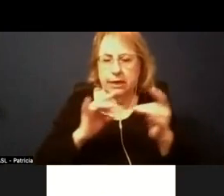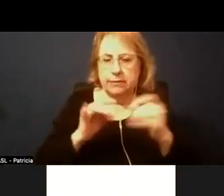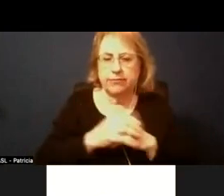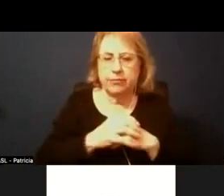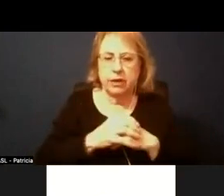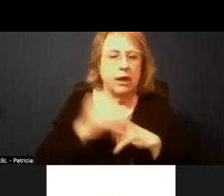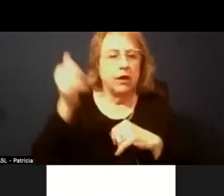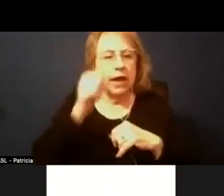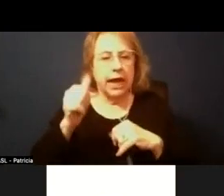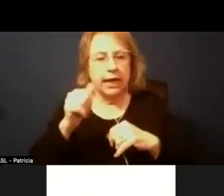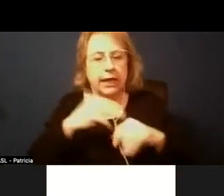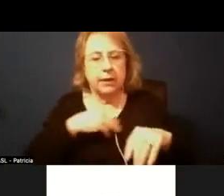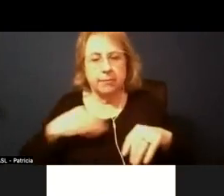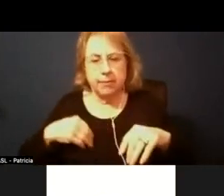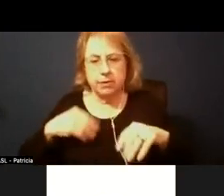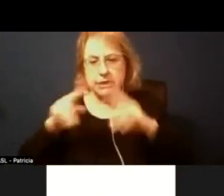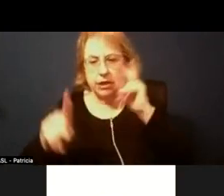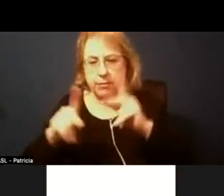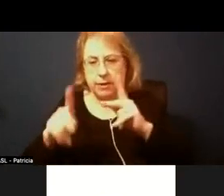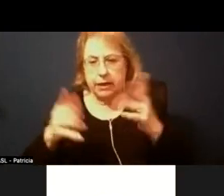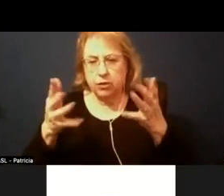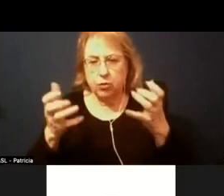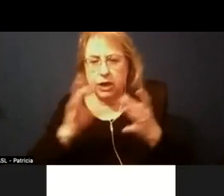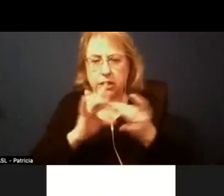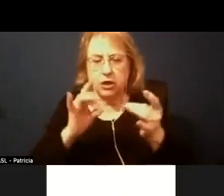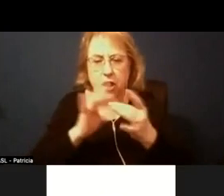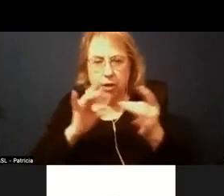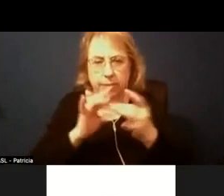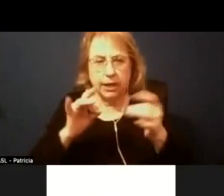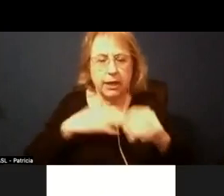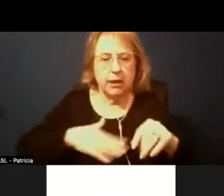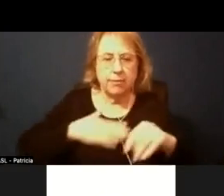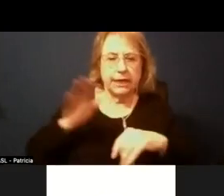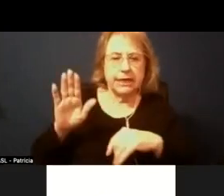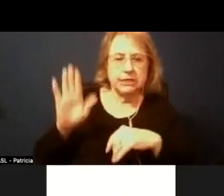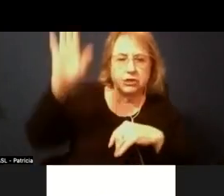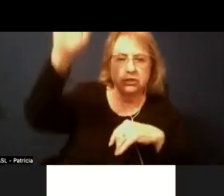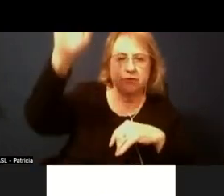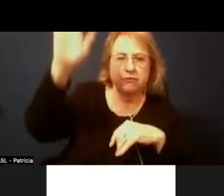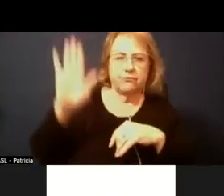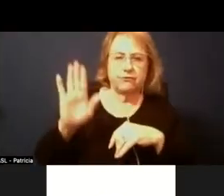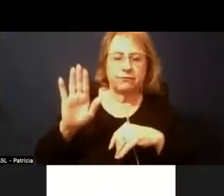if there's any members of the public that would like to make comment please use the raise your hand functionality within zoom now